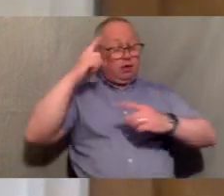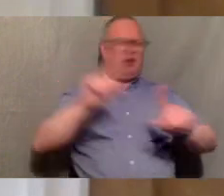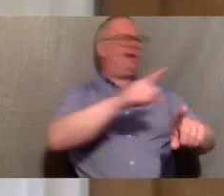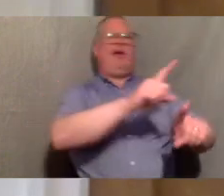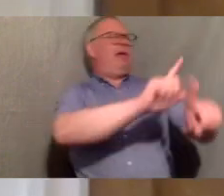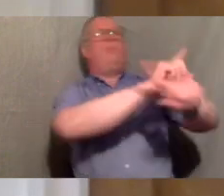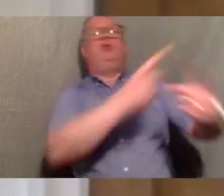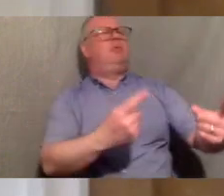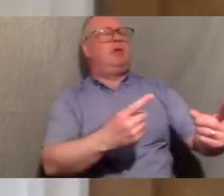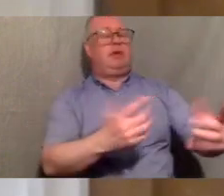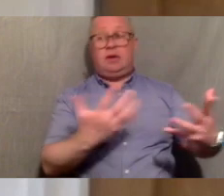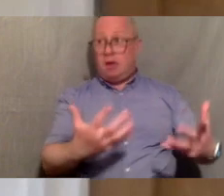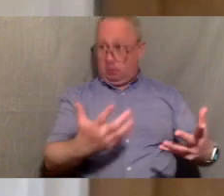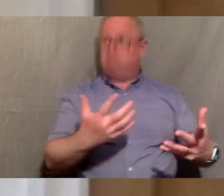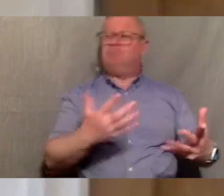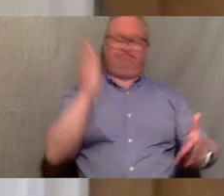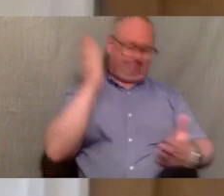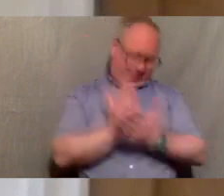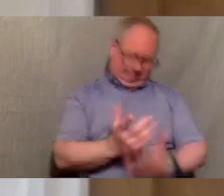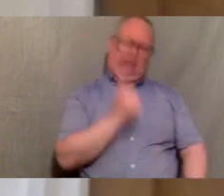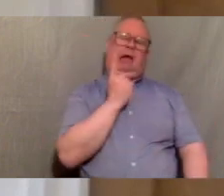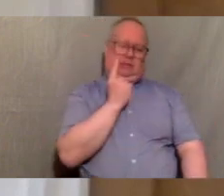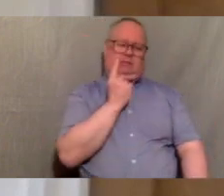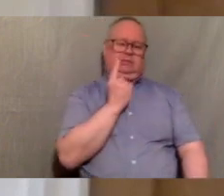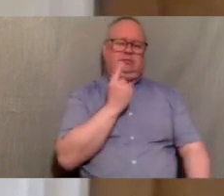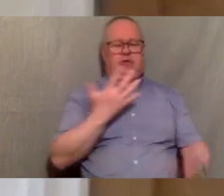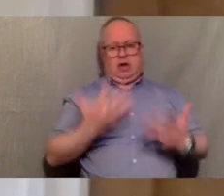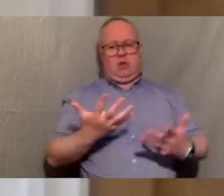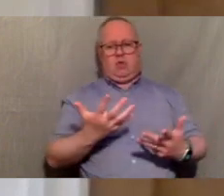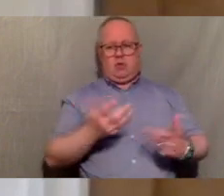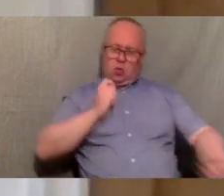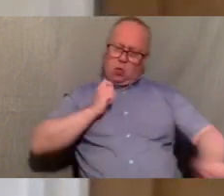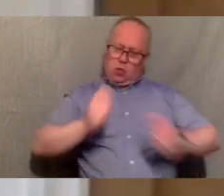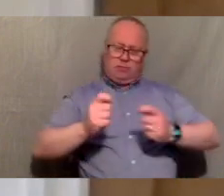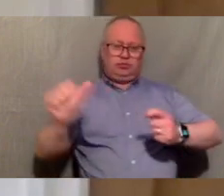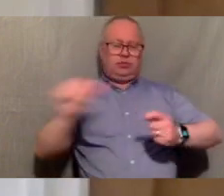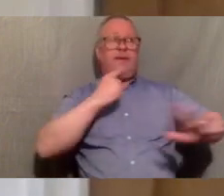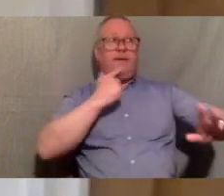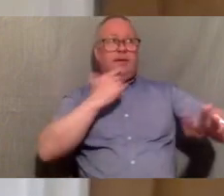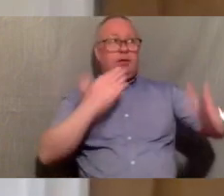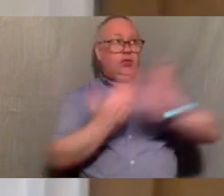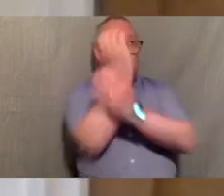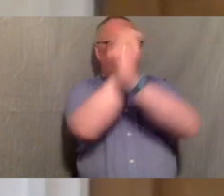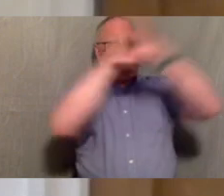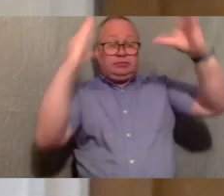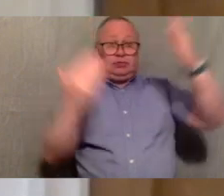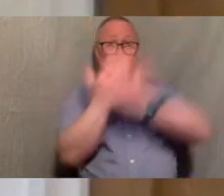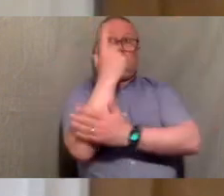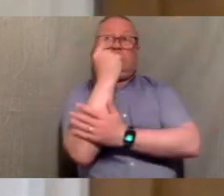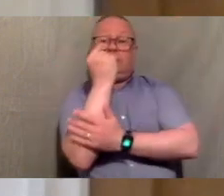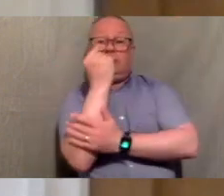reality and in this moment of such profound change let's let's reshape our imagination to what's possible and make it real